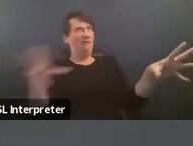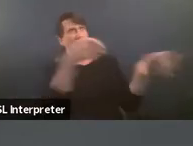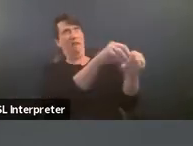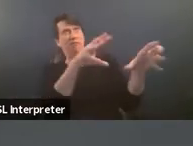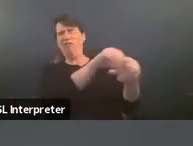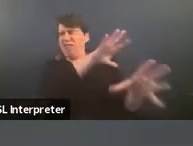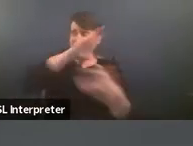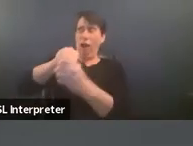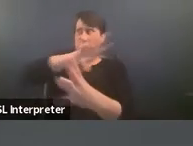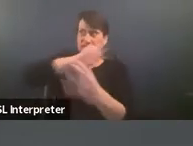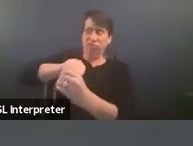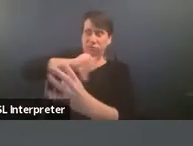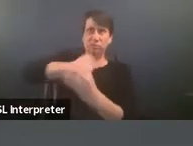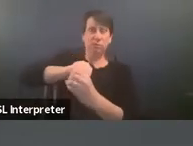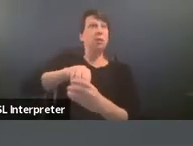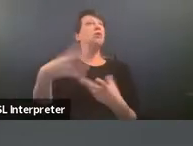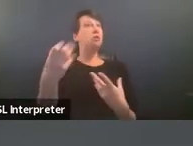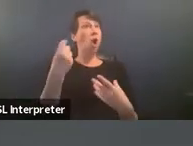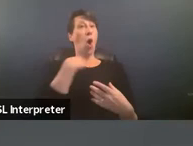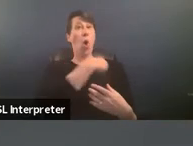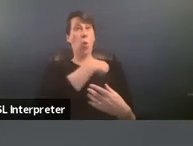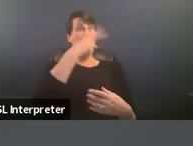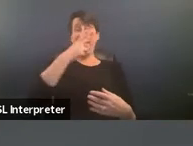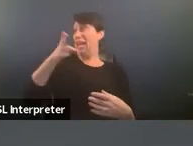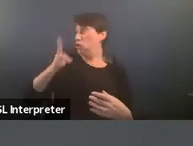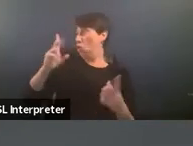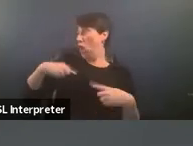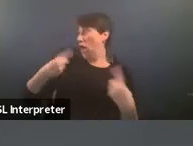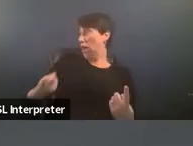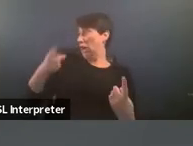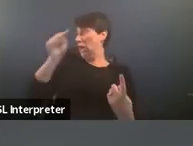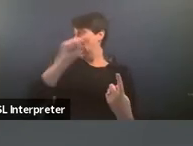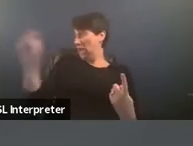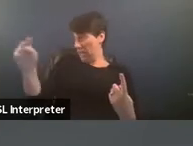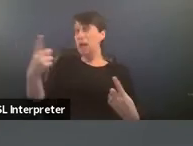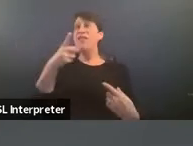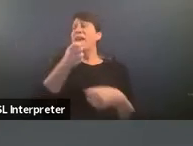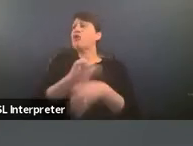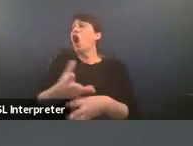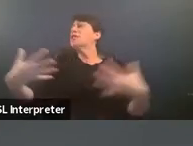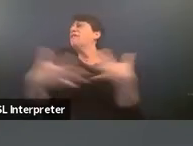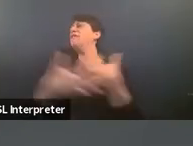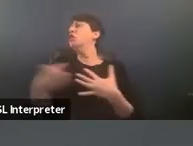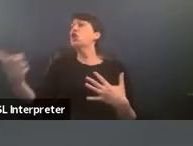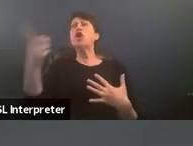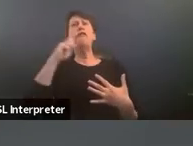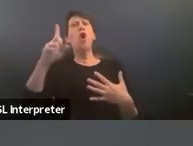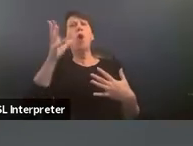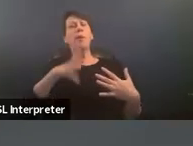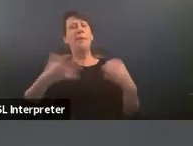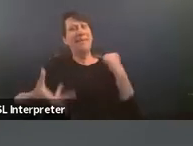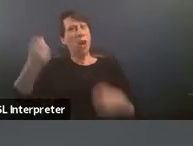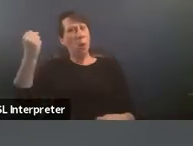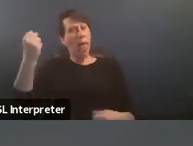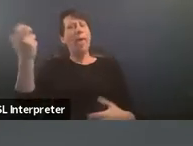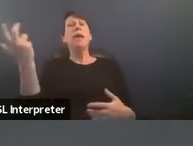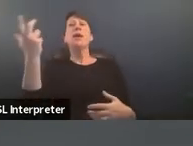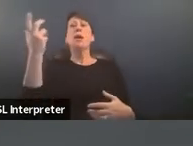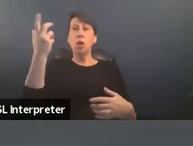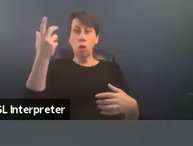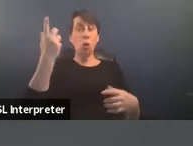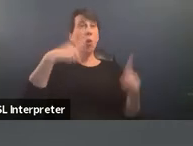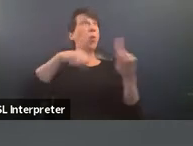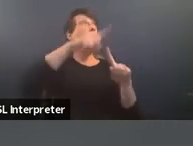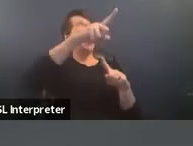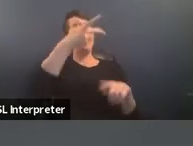with as we know bring really historically founded fears of children being taken away when engaging with court systems where protection